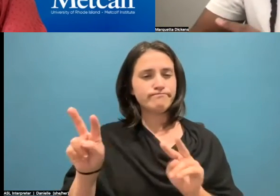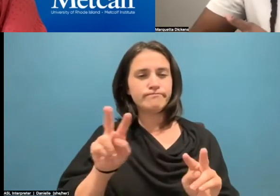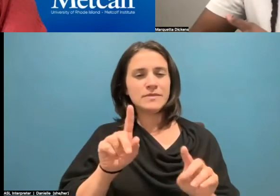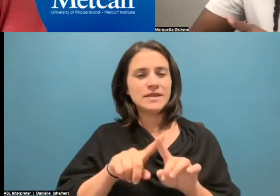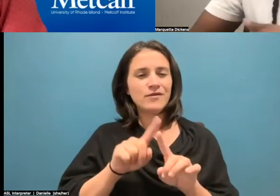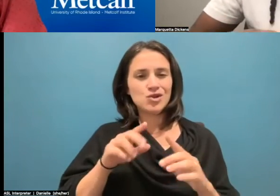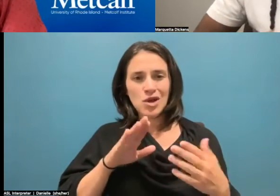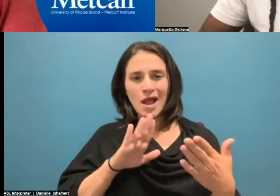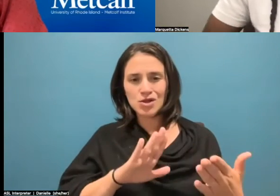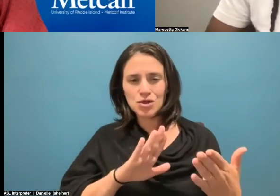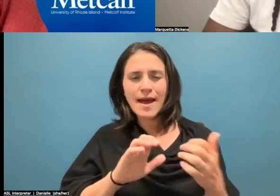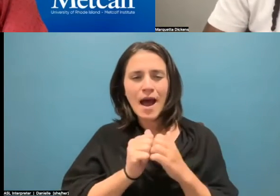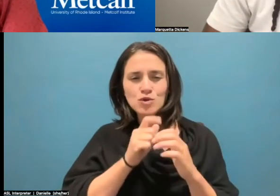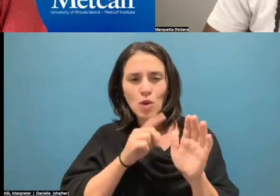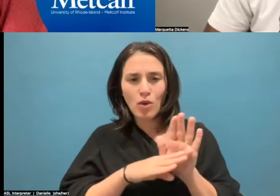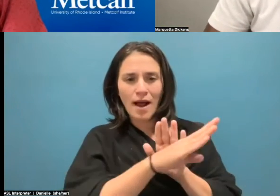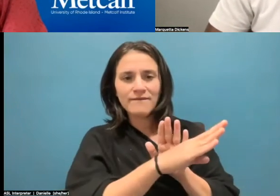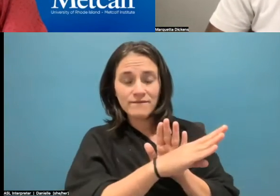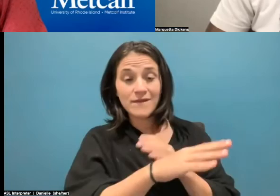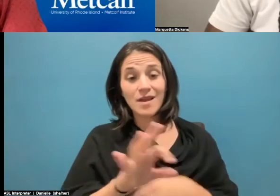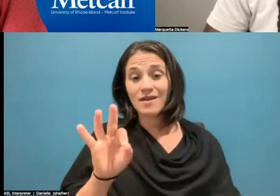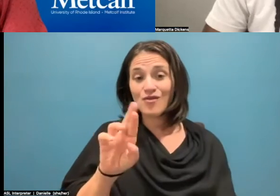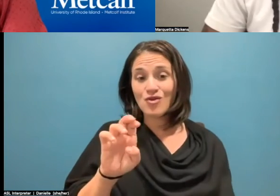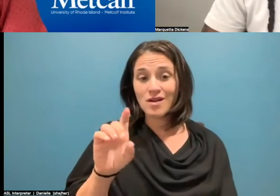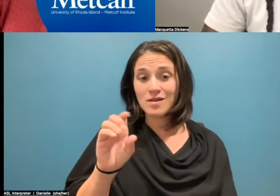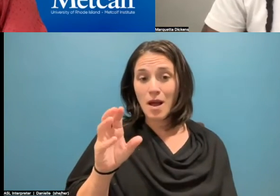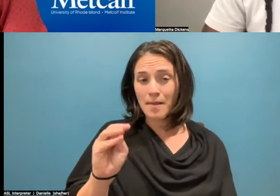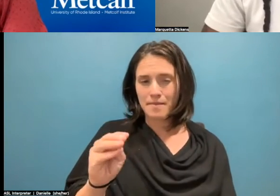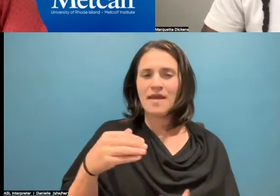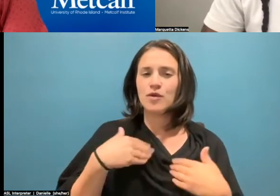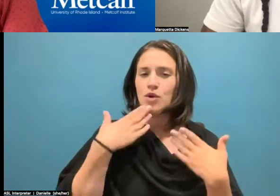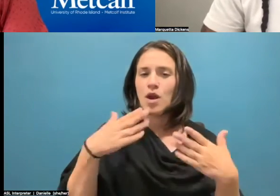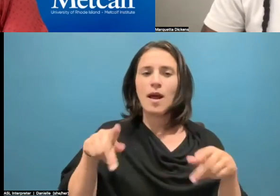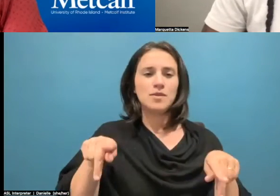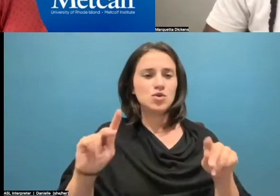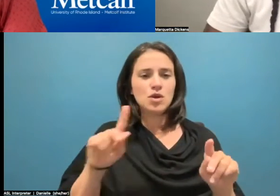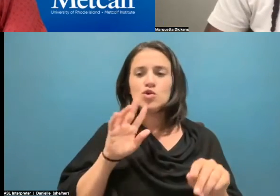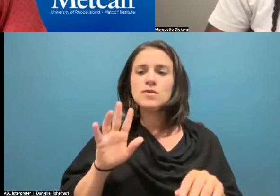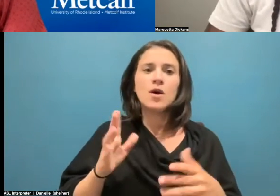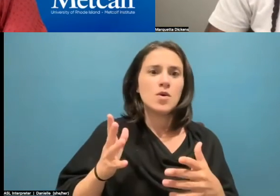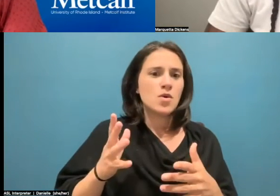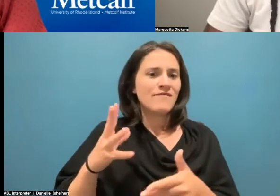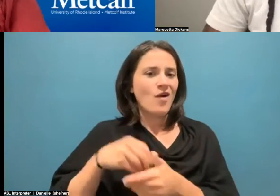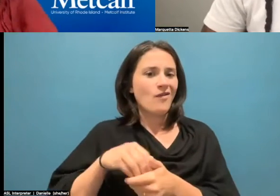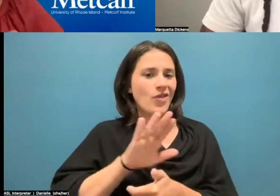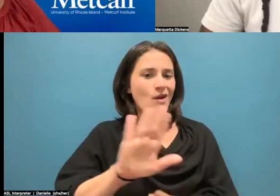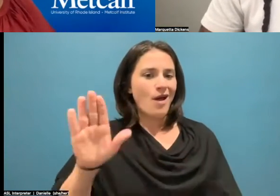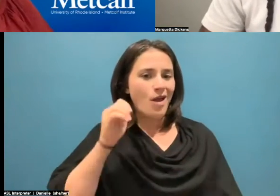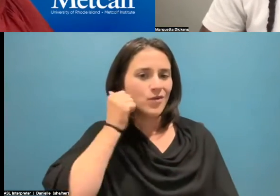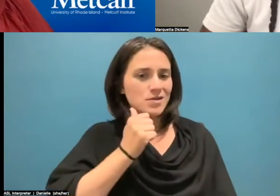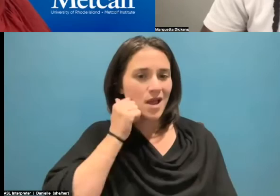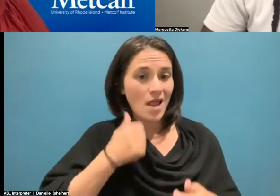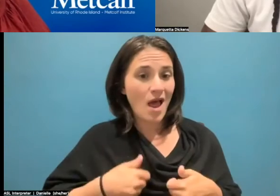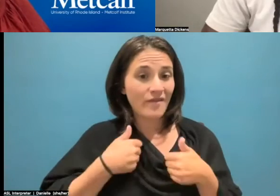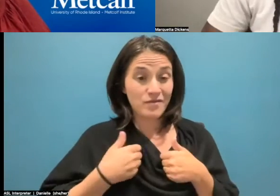looking at the opportunities. And so freedom has a great opportunity to really touch the lives of day-to-day people who before now really could